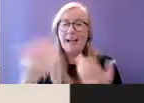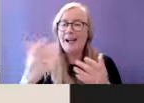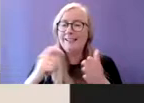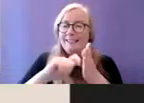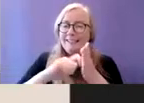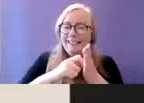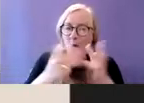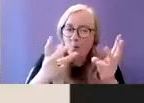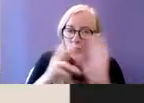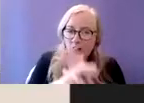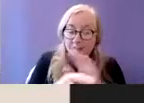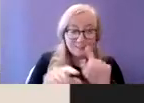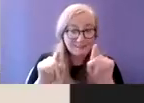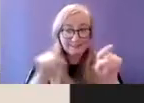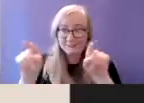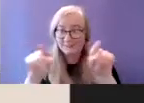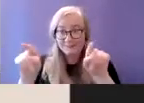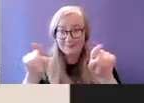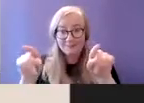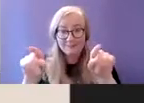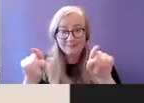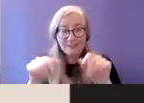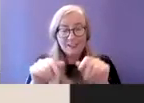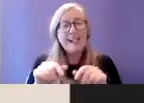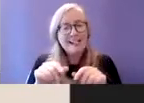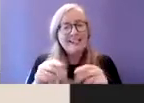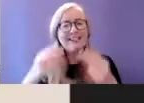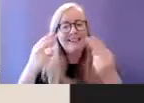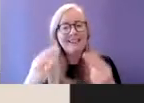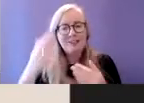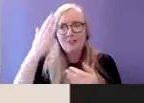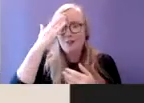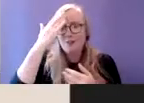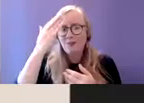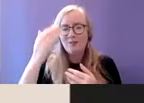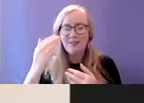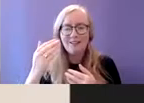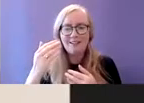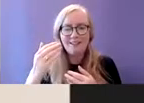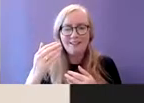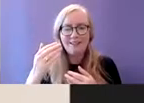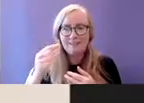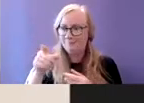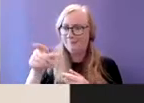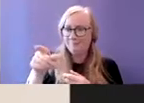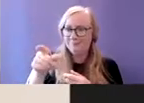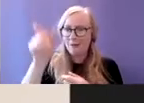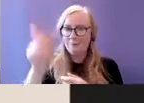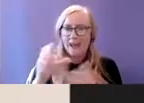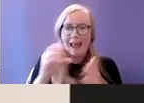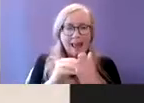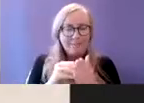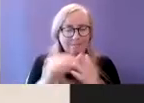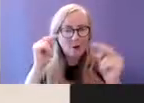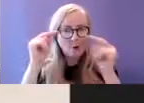an undiagnosed client with autism with this in mind there should be